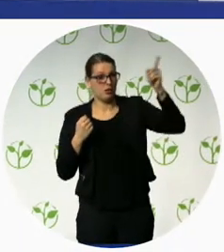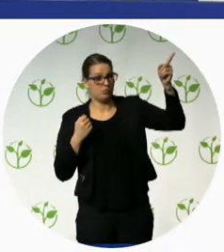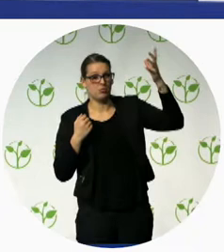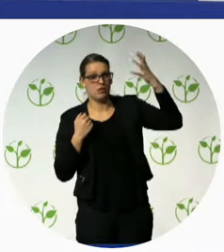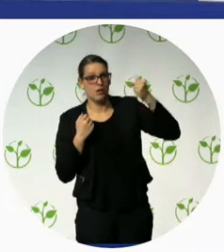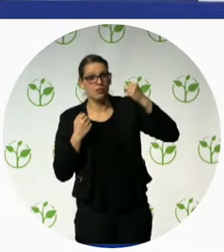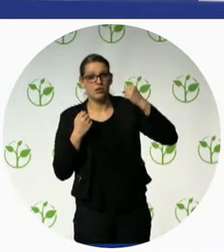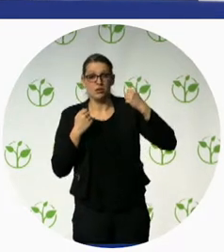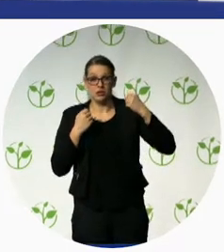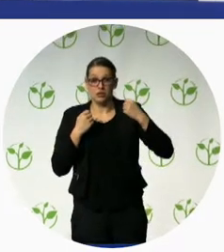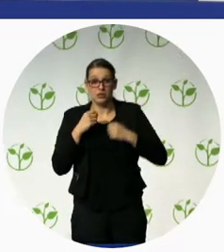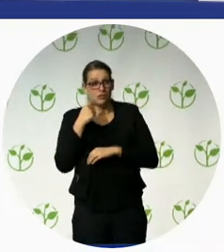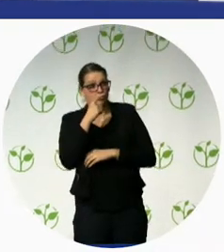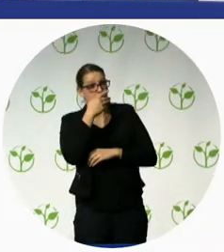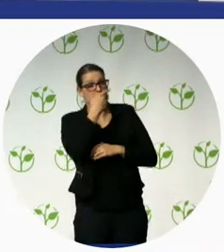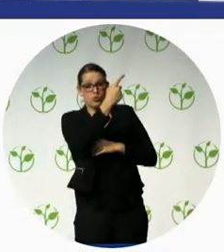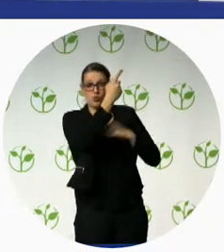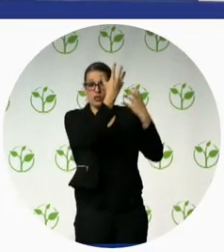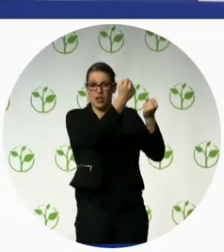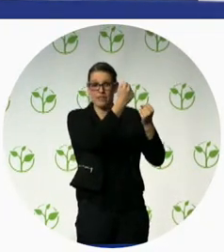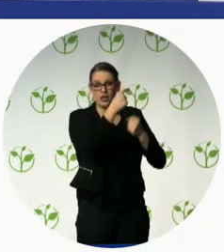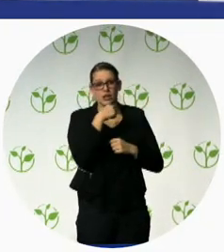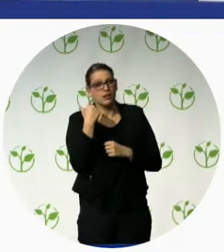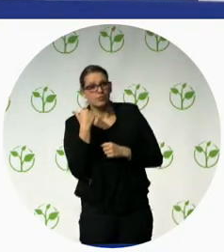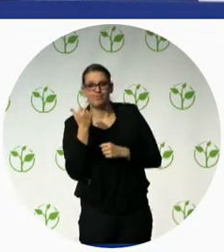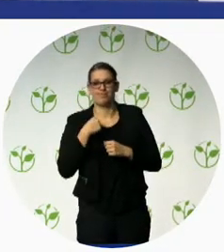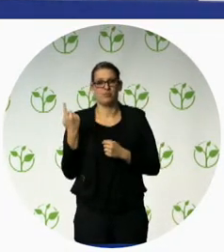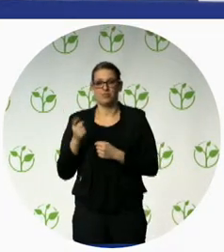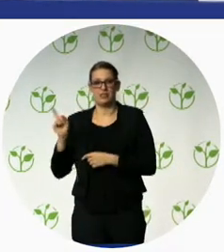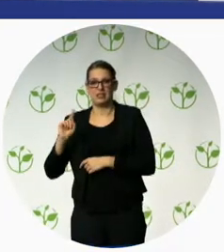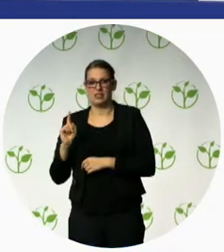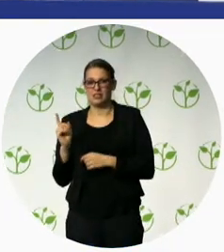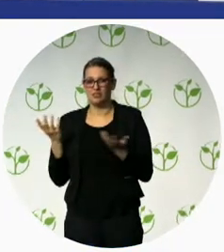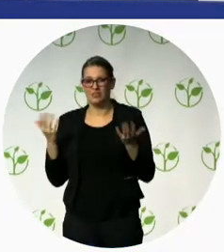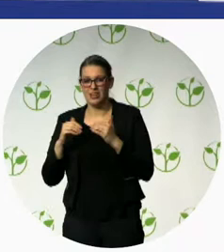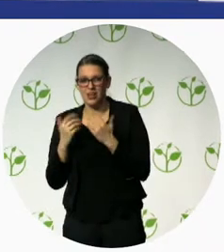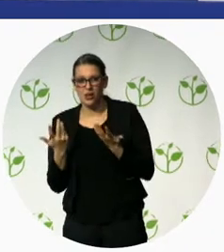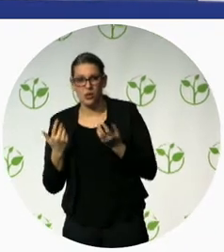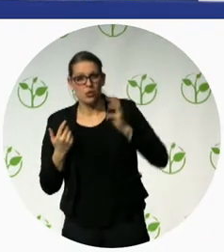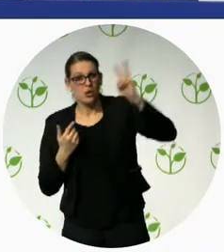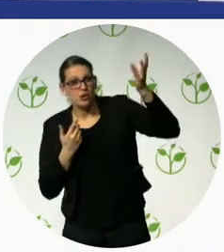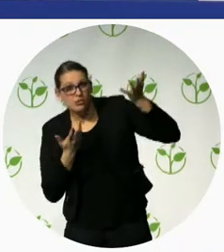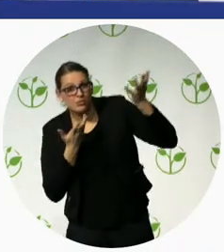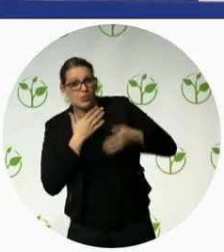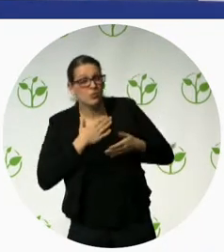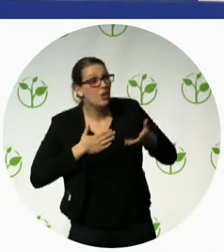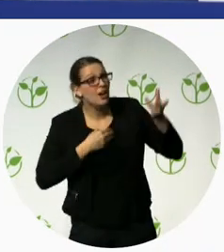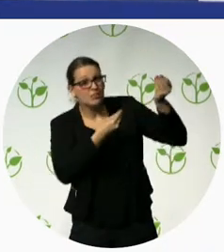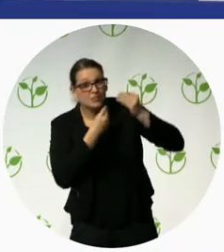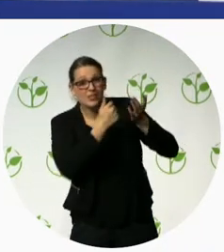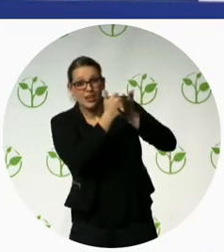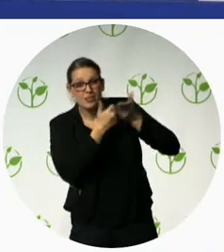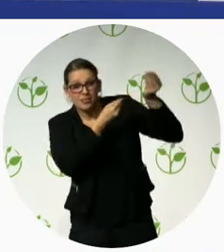so we decided that we could not wait for the West to come up with solutions for us and here is an opportunity for us